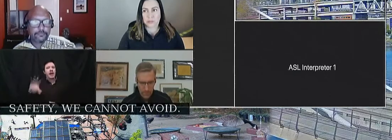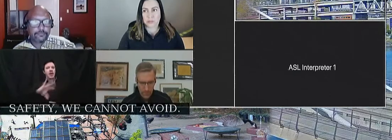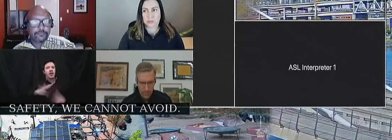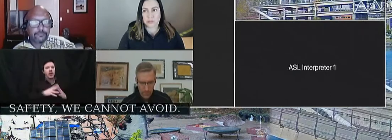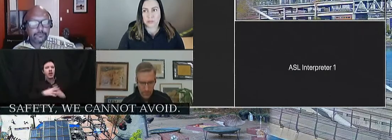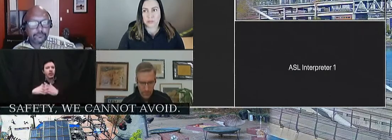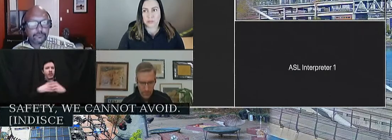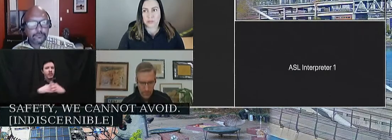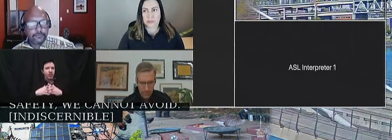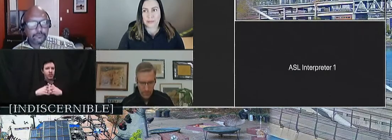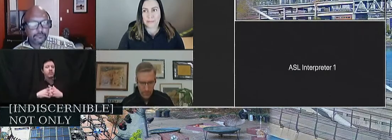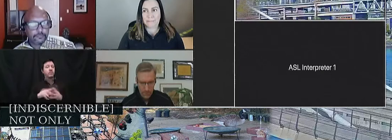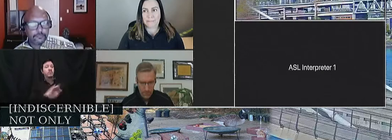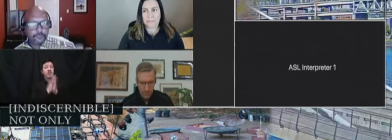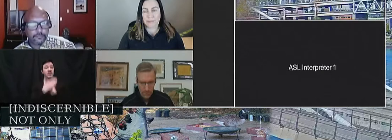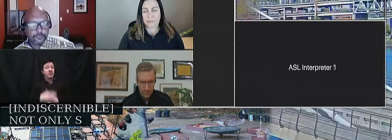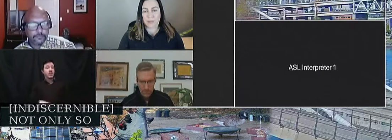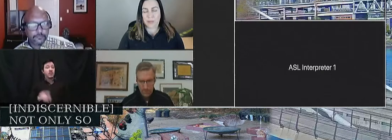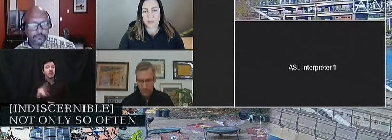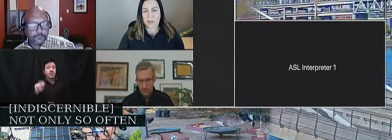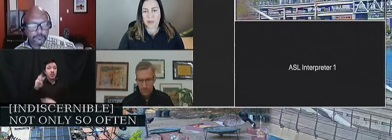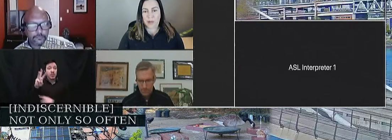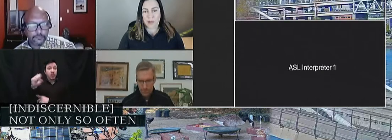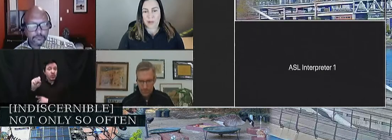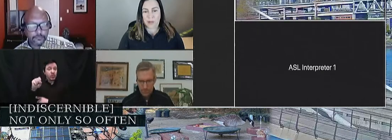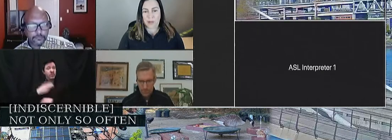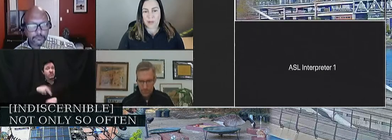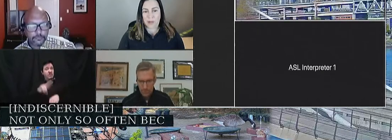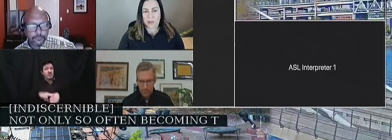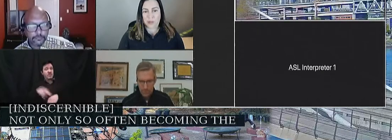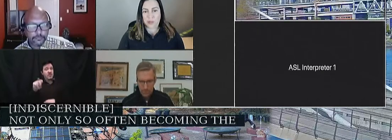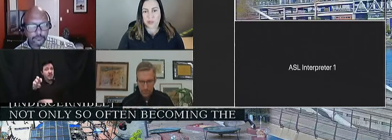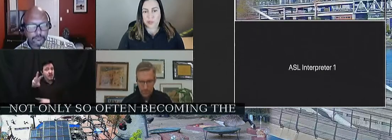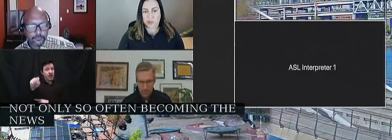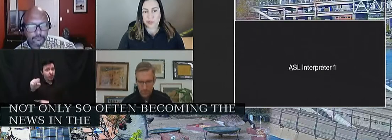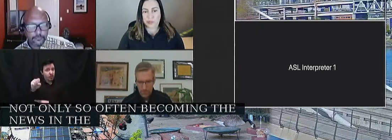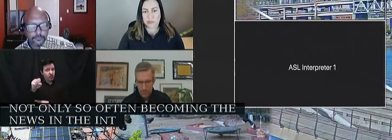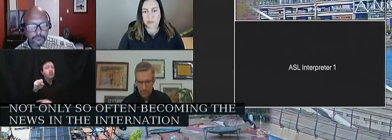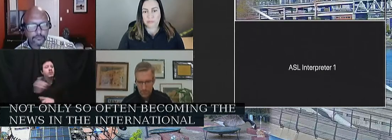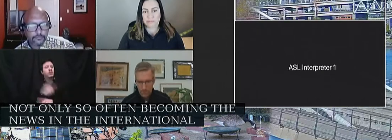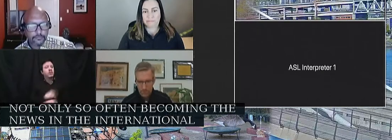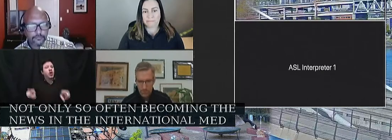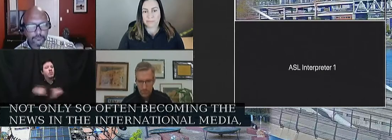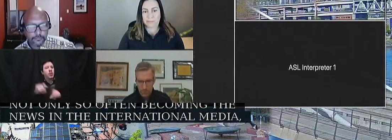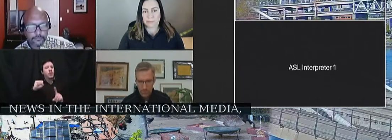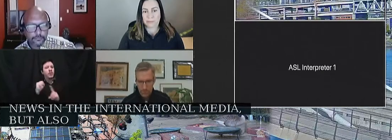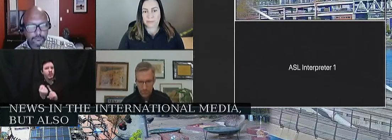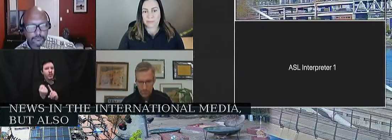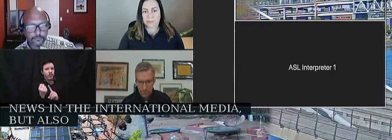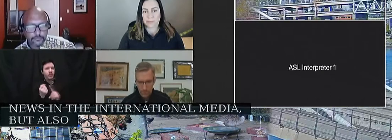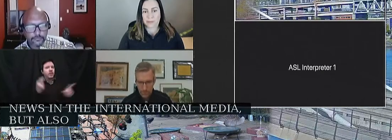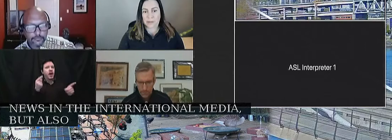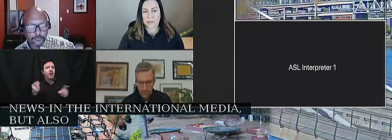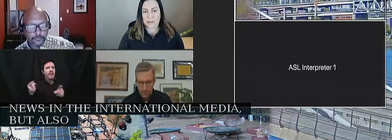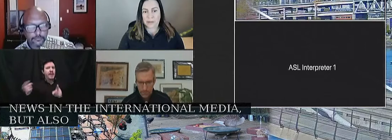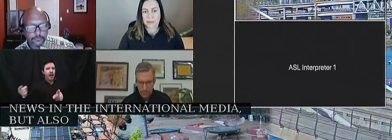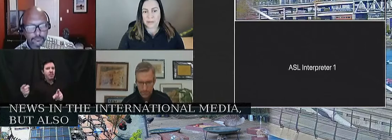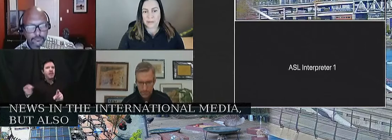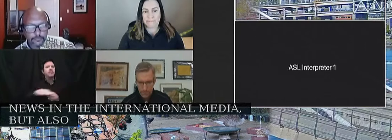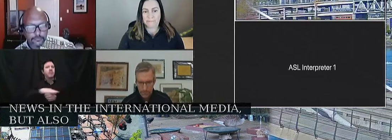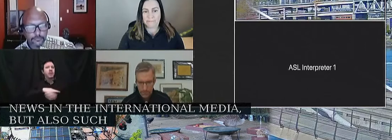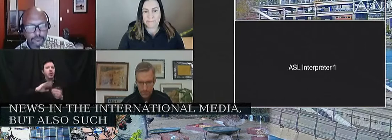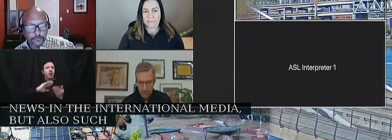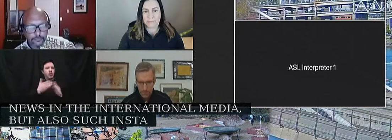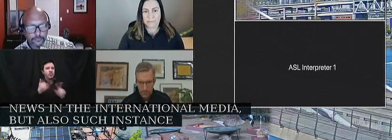the highlight news in the national media, but also such incidents have been happening in our local